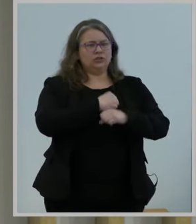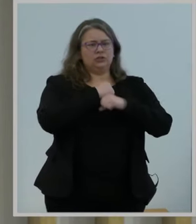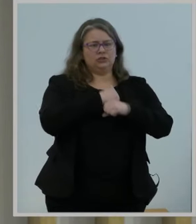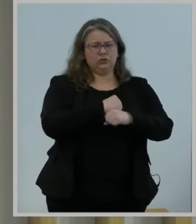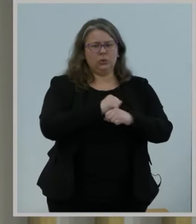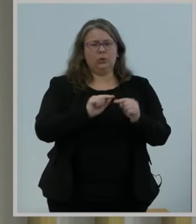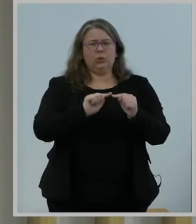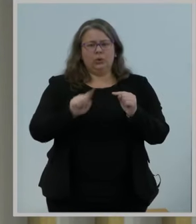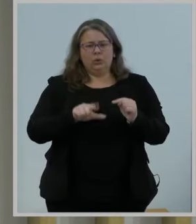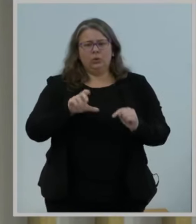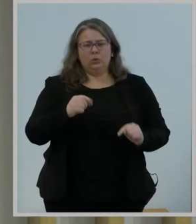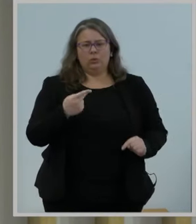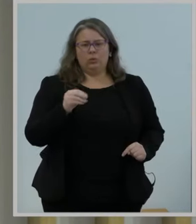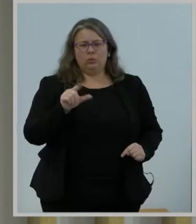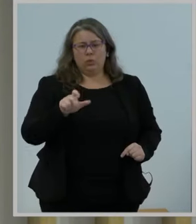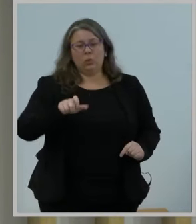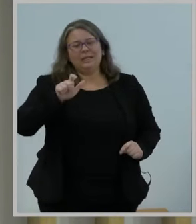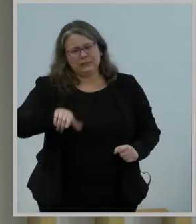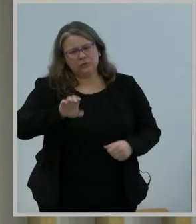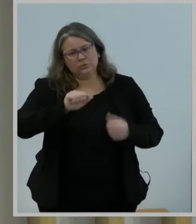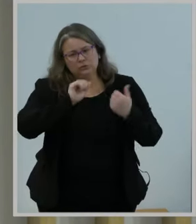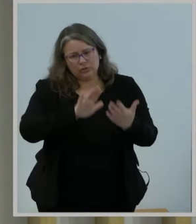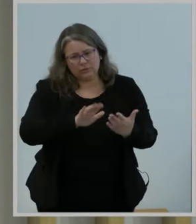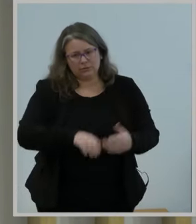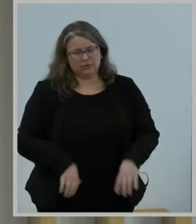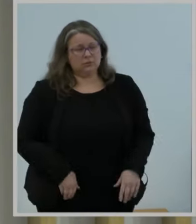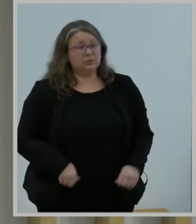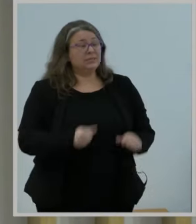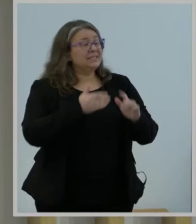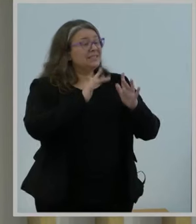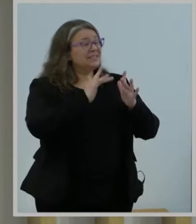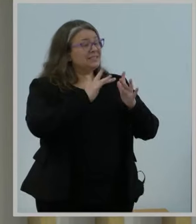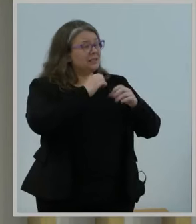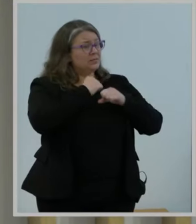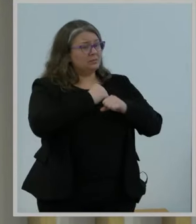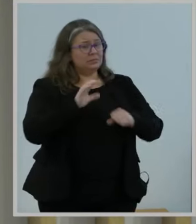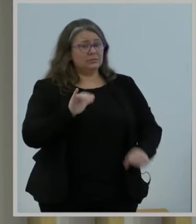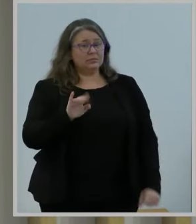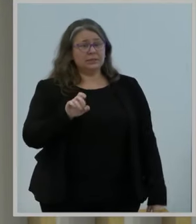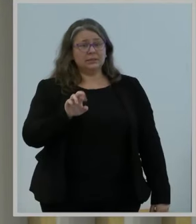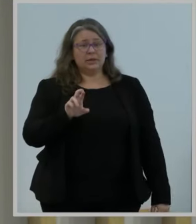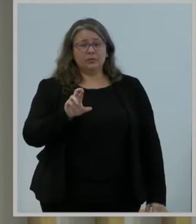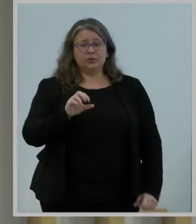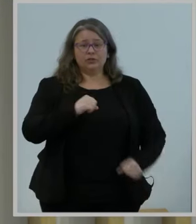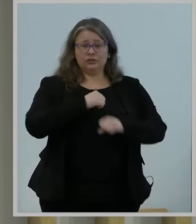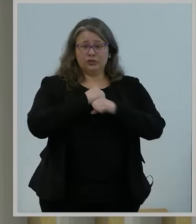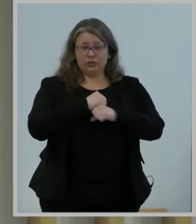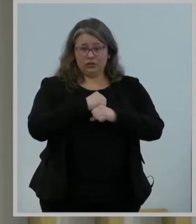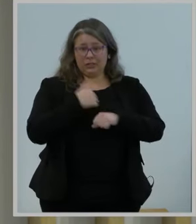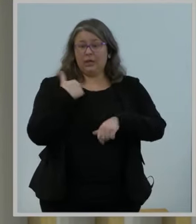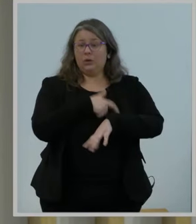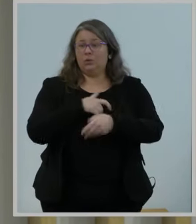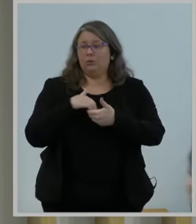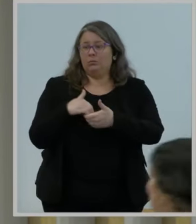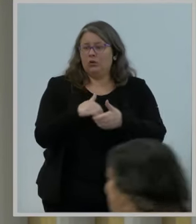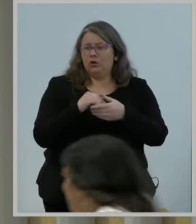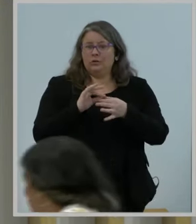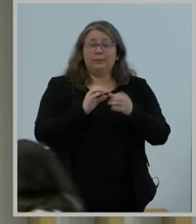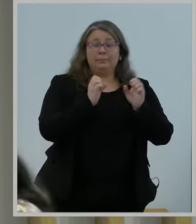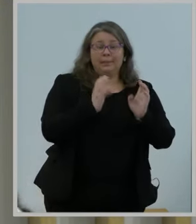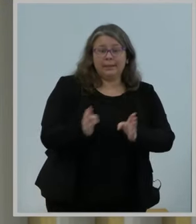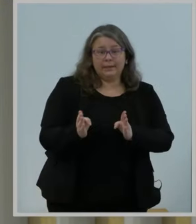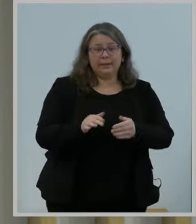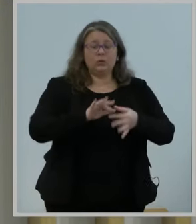We are actively working with our federal partners on cybersecurity planning, coordination, and response, including on issues like